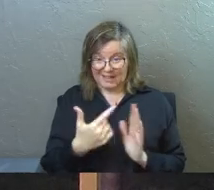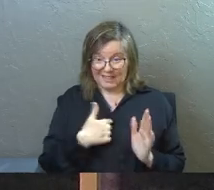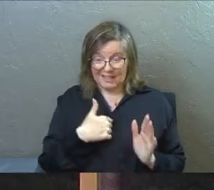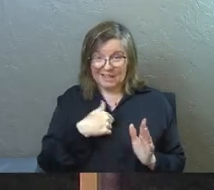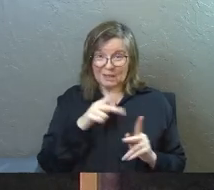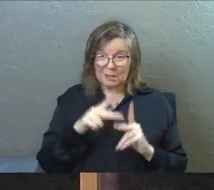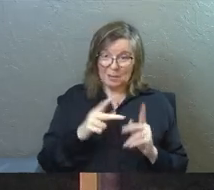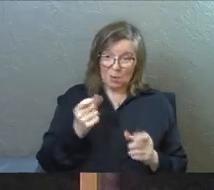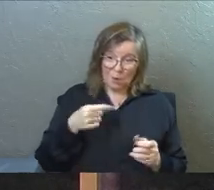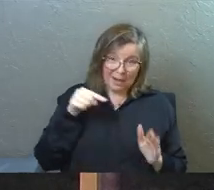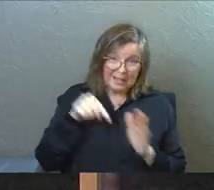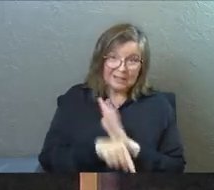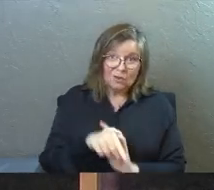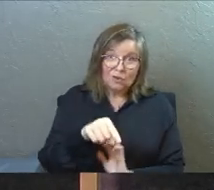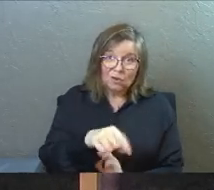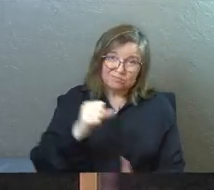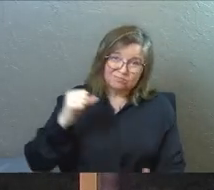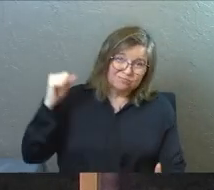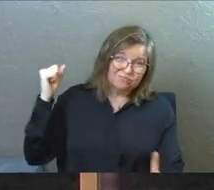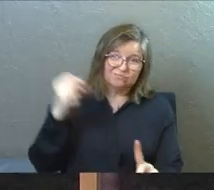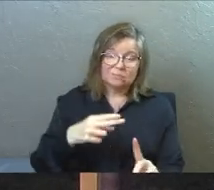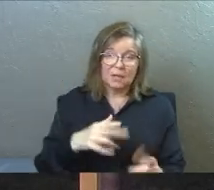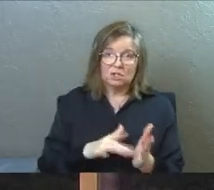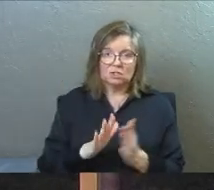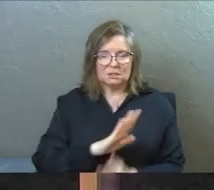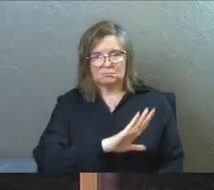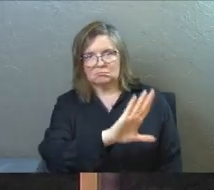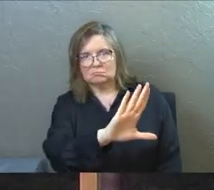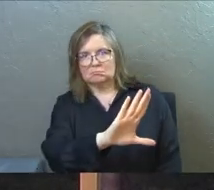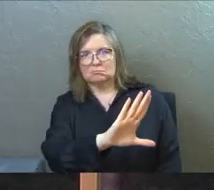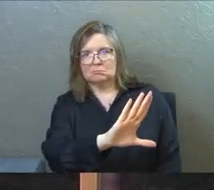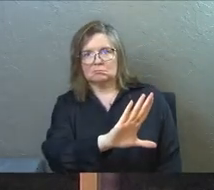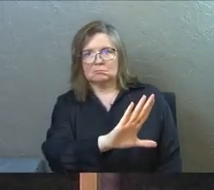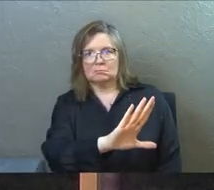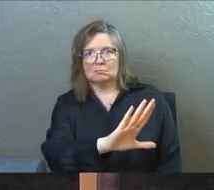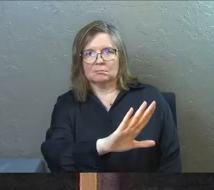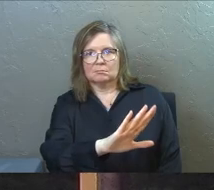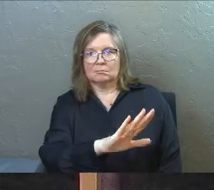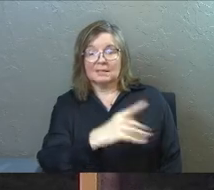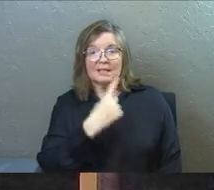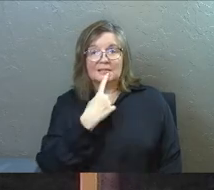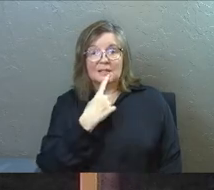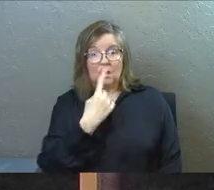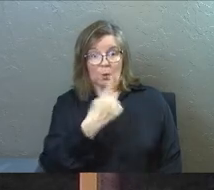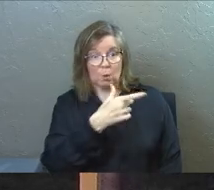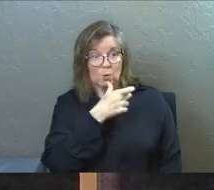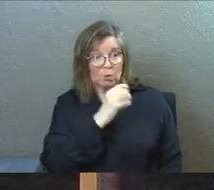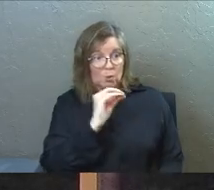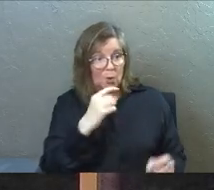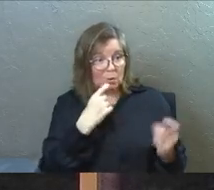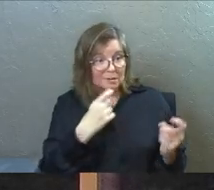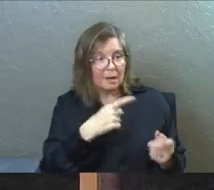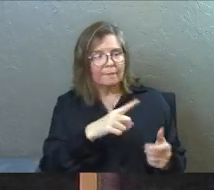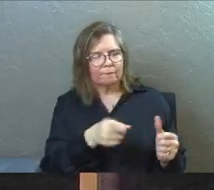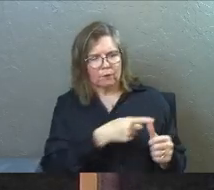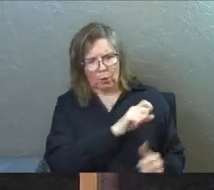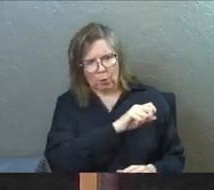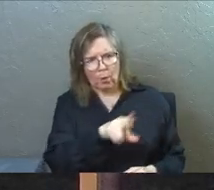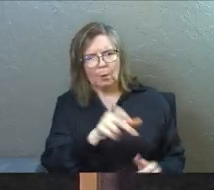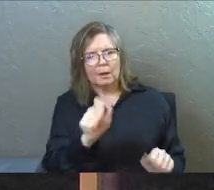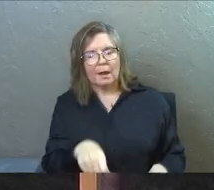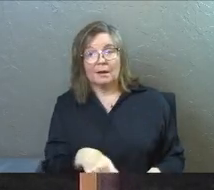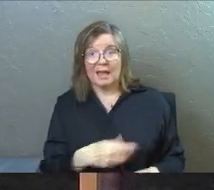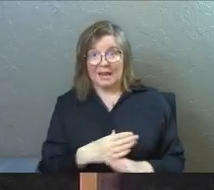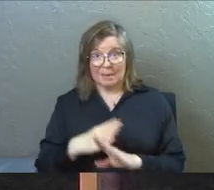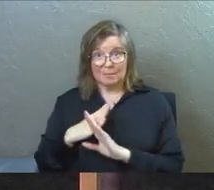here's her accusers who want to execute her and Jesus gets in the way of them and says the one without sin gets to cast the first stone